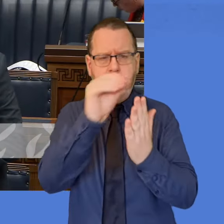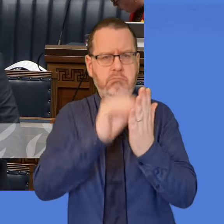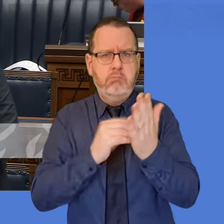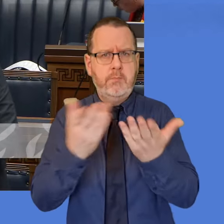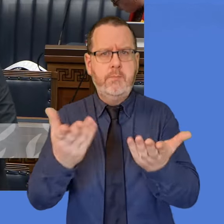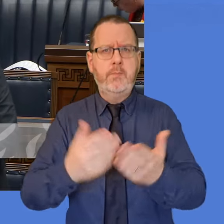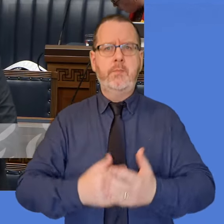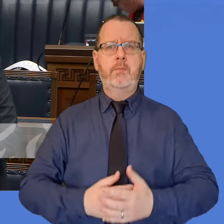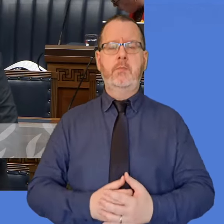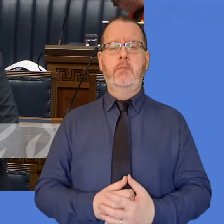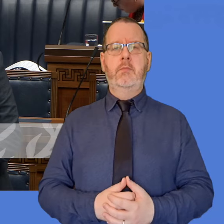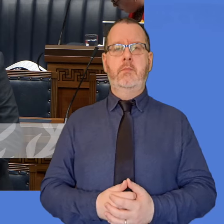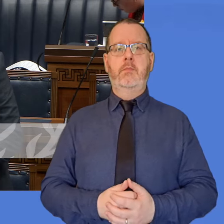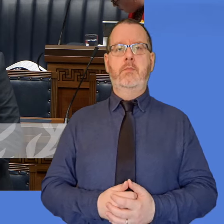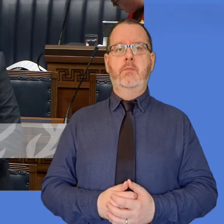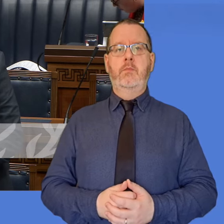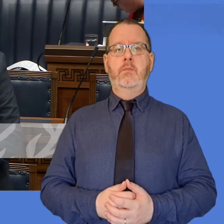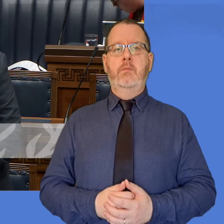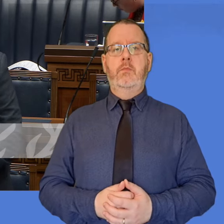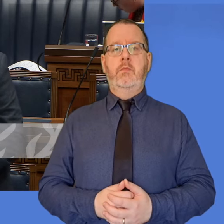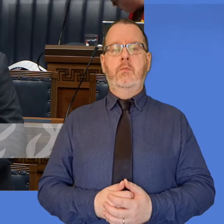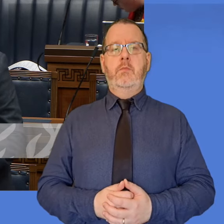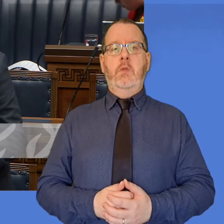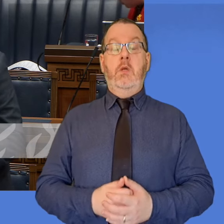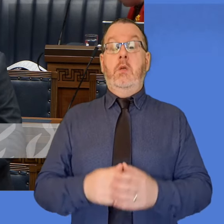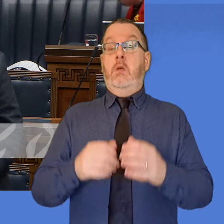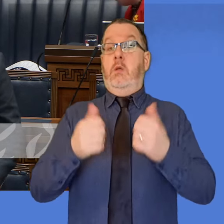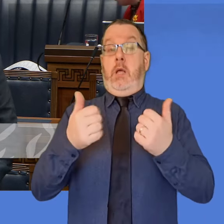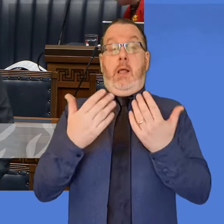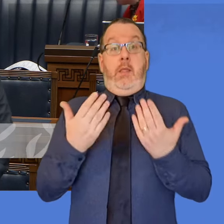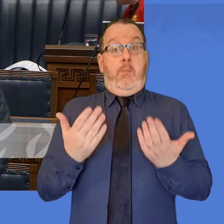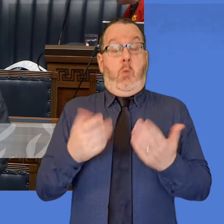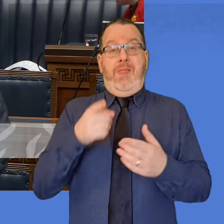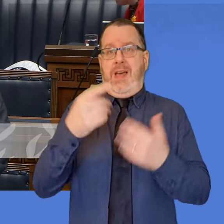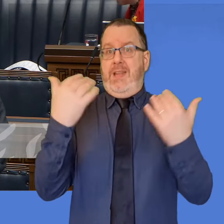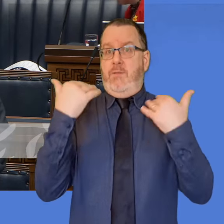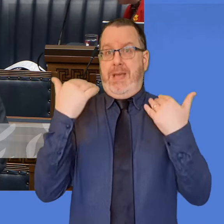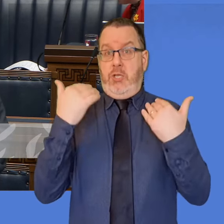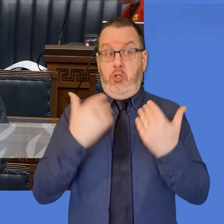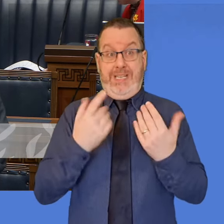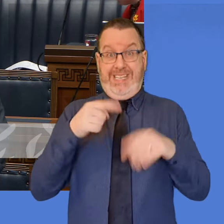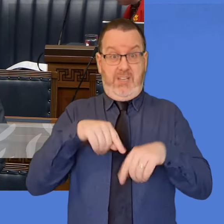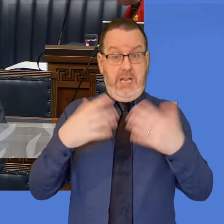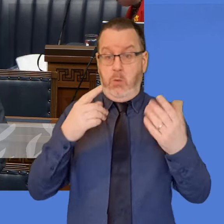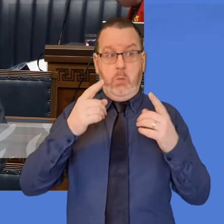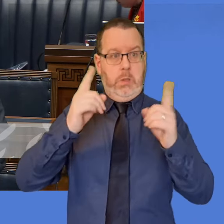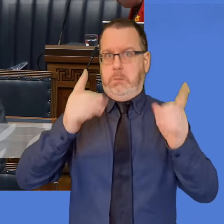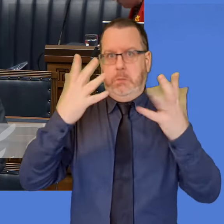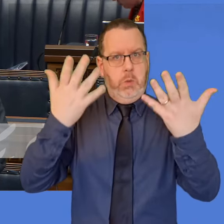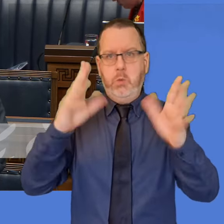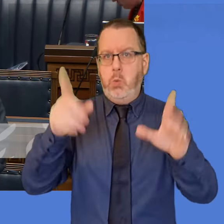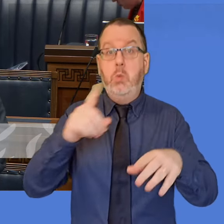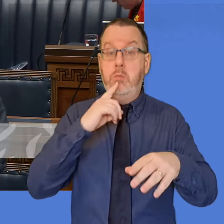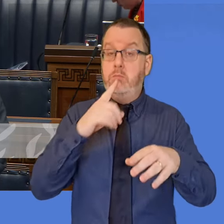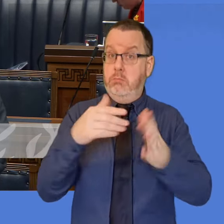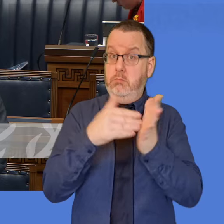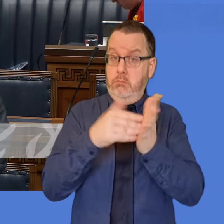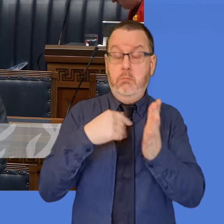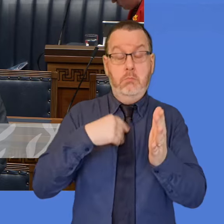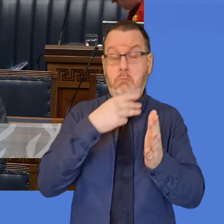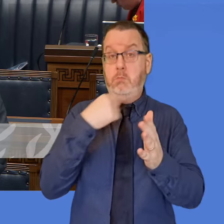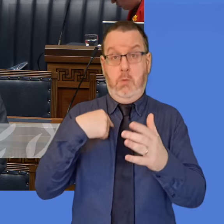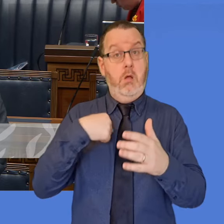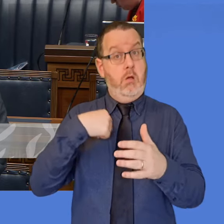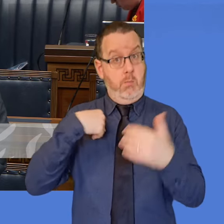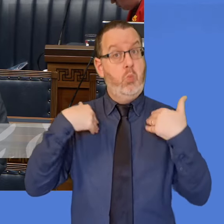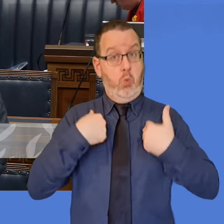in response to the member, said I do not have that in front of me, I do not have that detail now, but I do want to assure the member that I do have